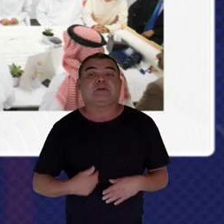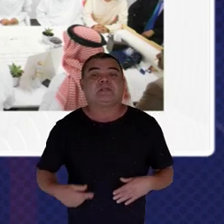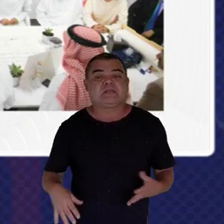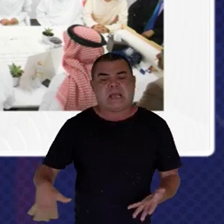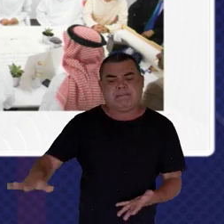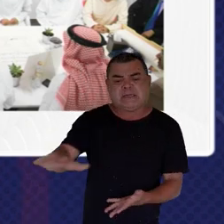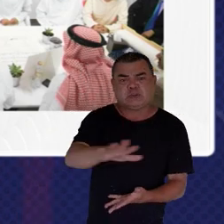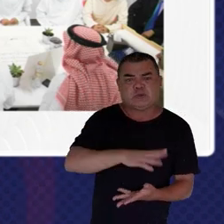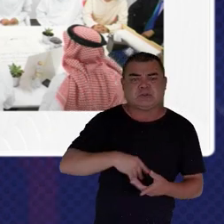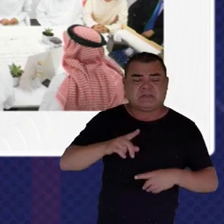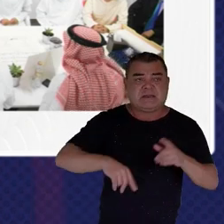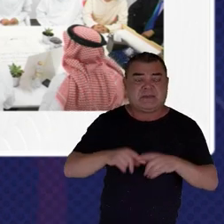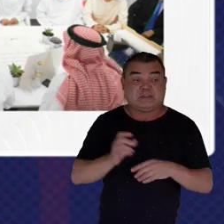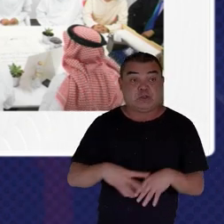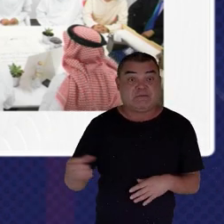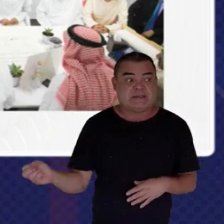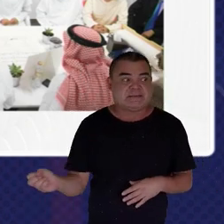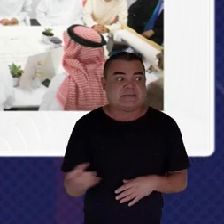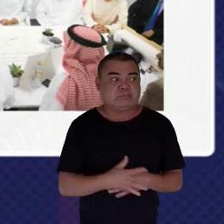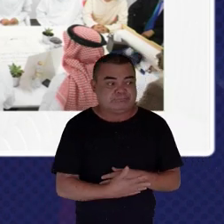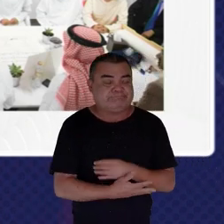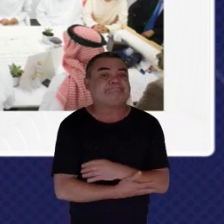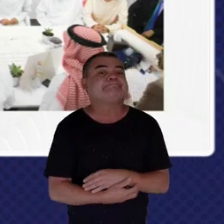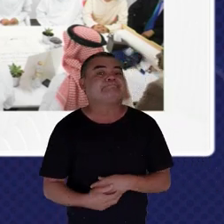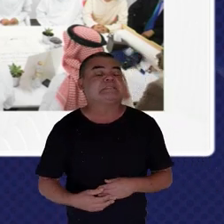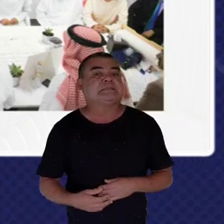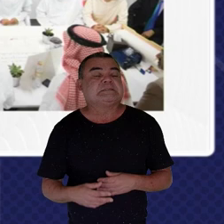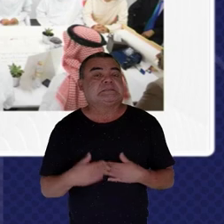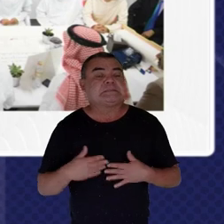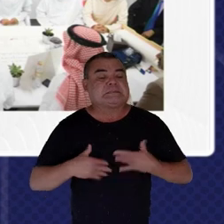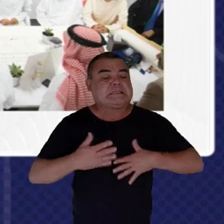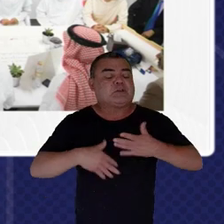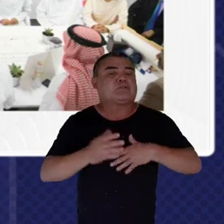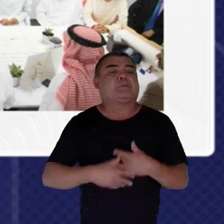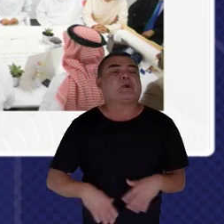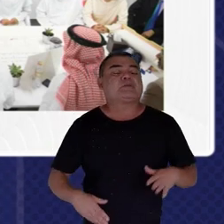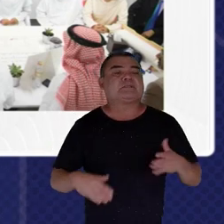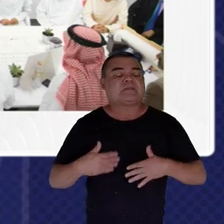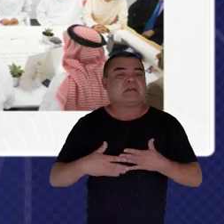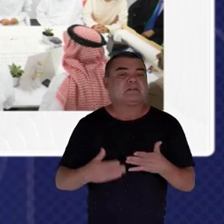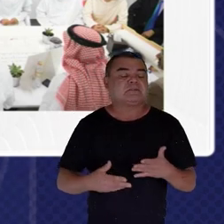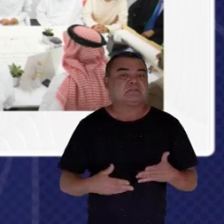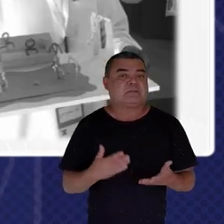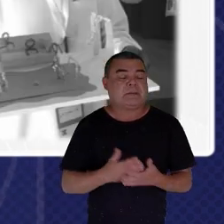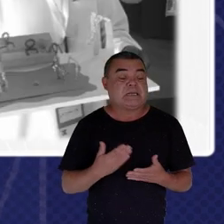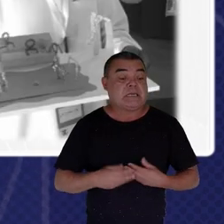into 100-day cohorts That speed up the process To deliver fast and tangible outcomes